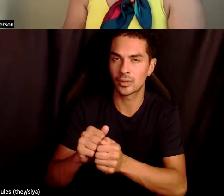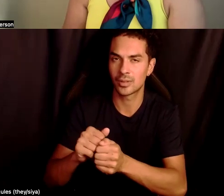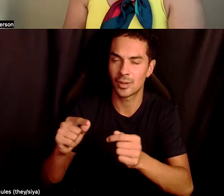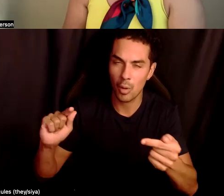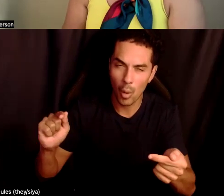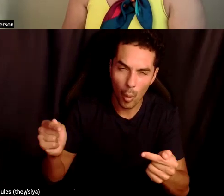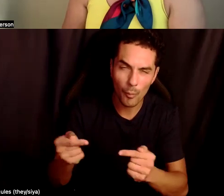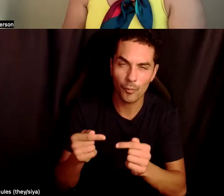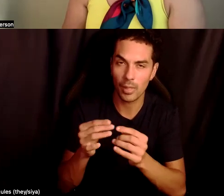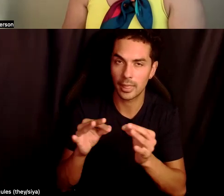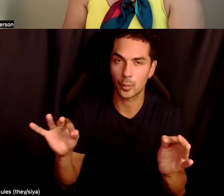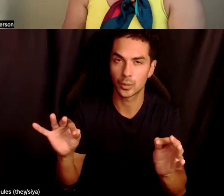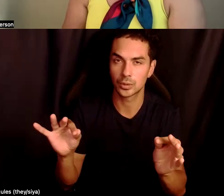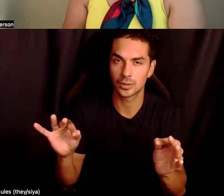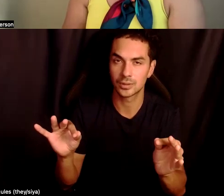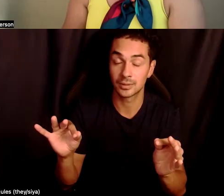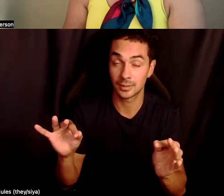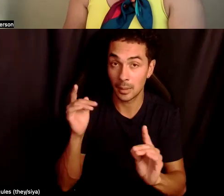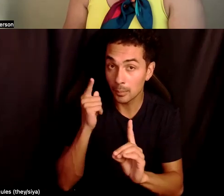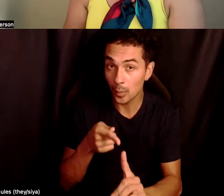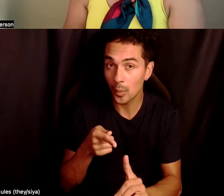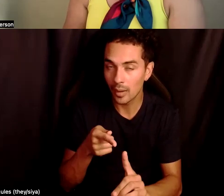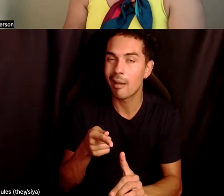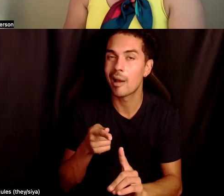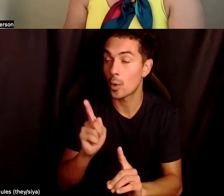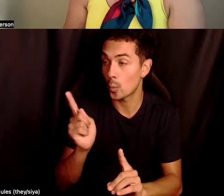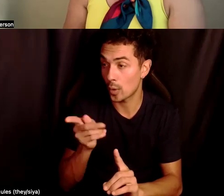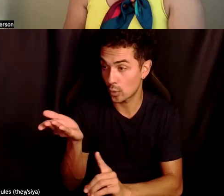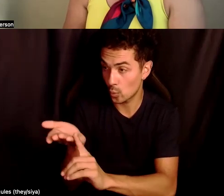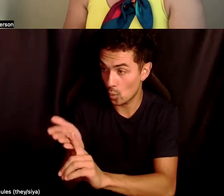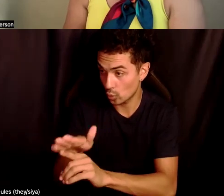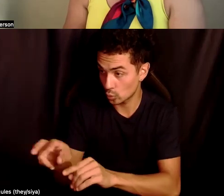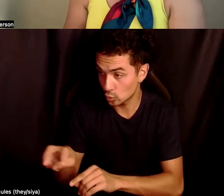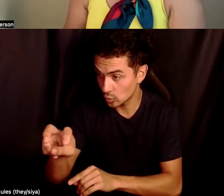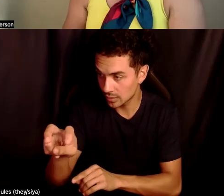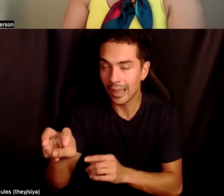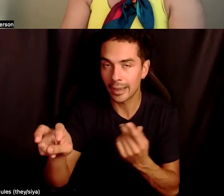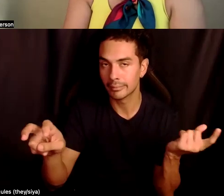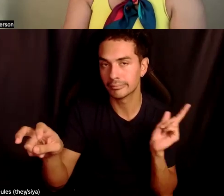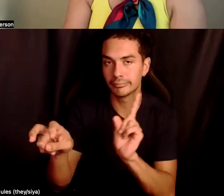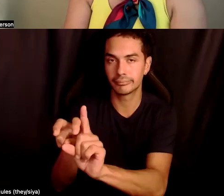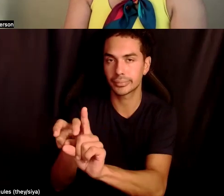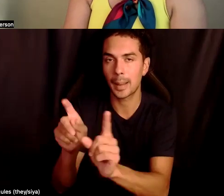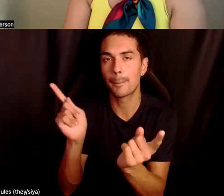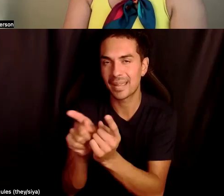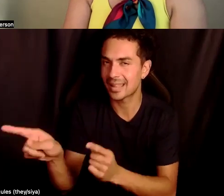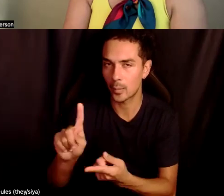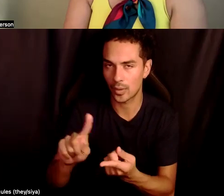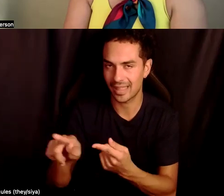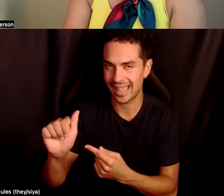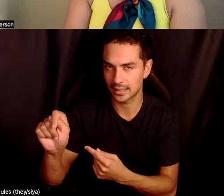to. So really meeting them and really just completely listening to where they would like to see their, um, advocacy